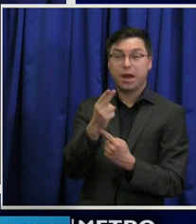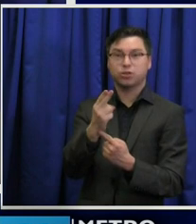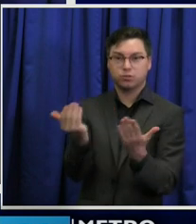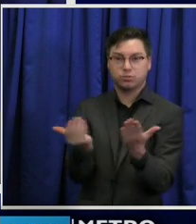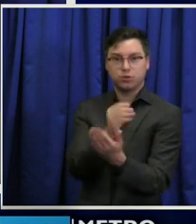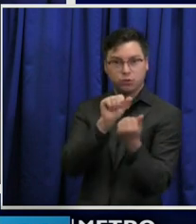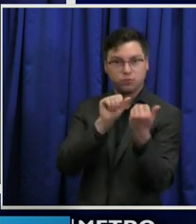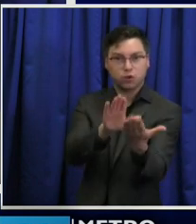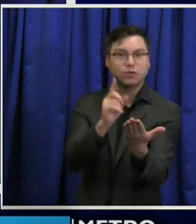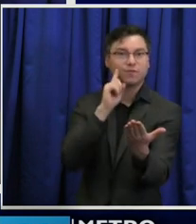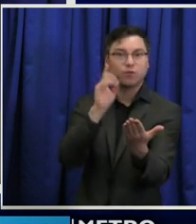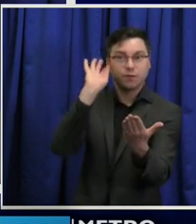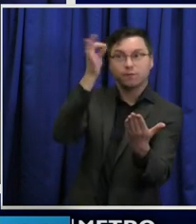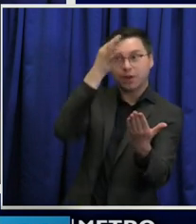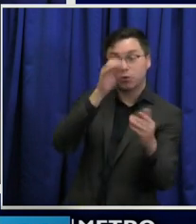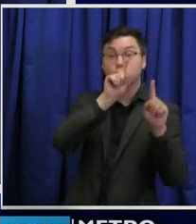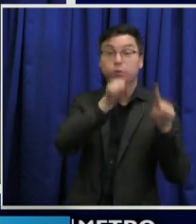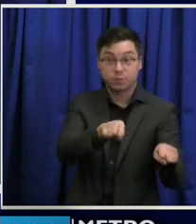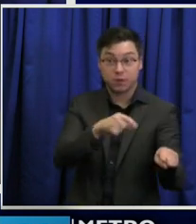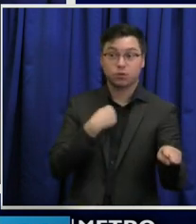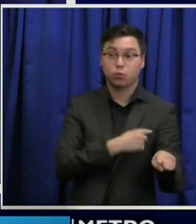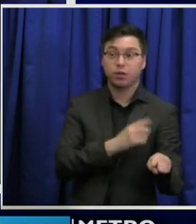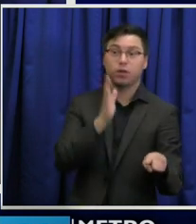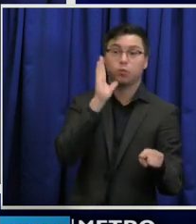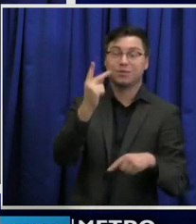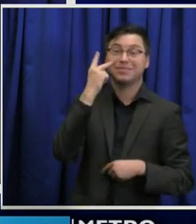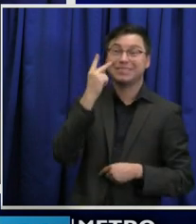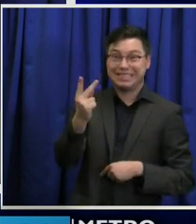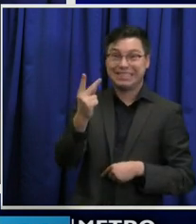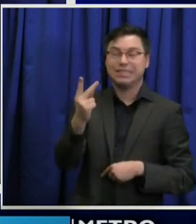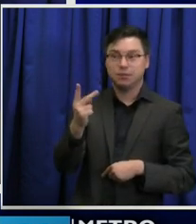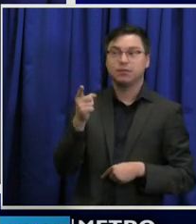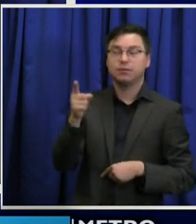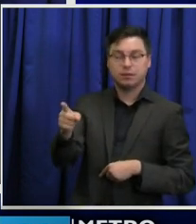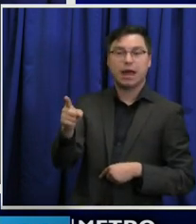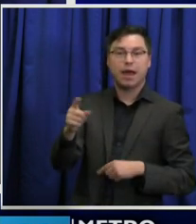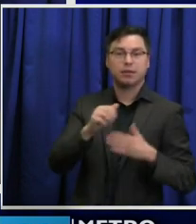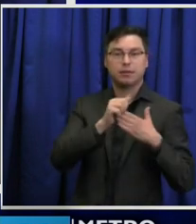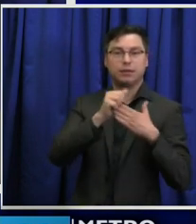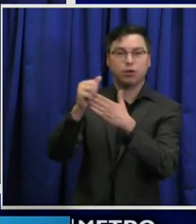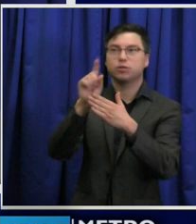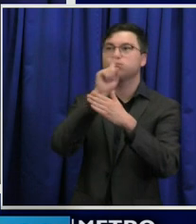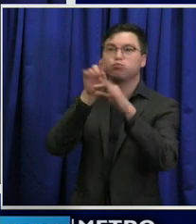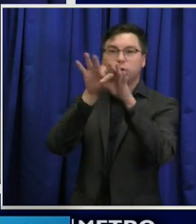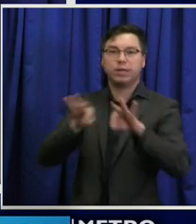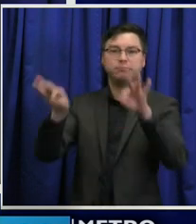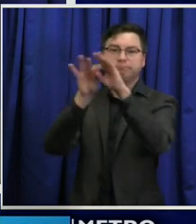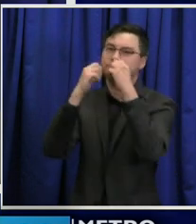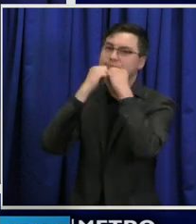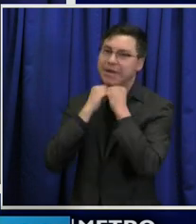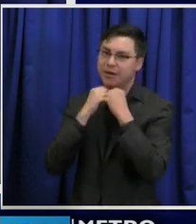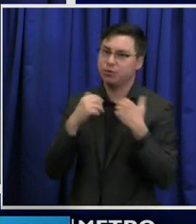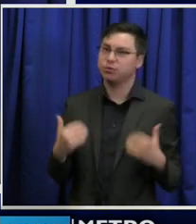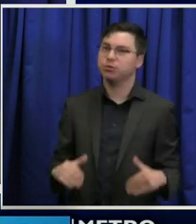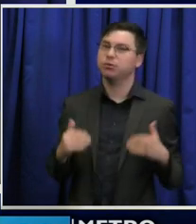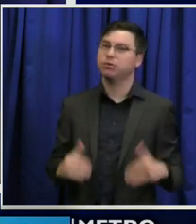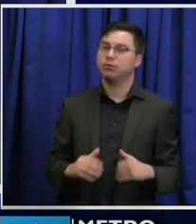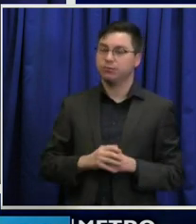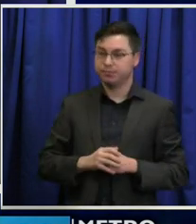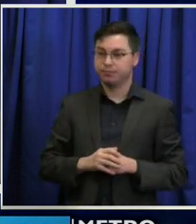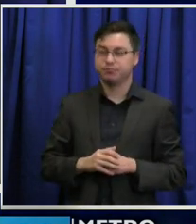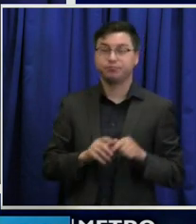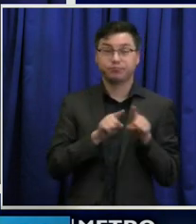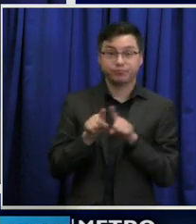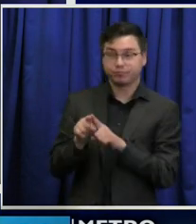um, that will demonstrate that leadership matters. Um, and also data